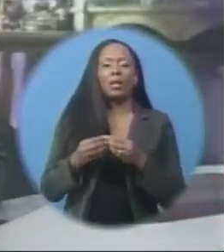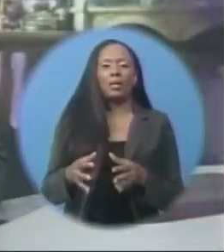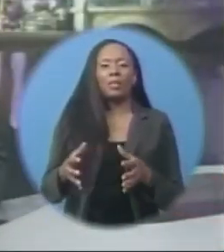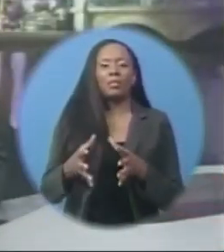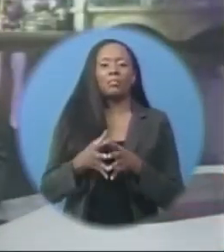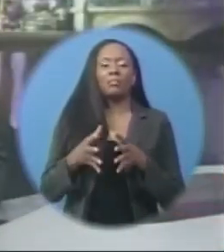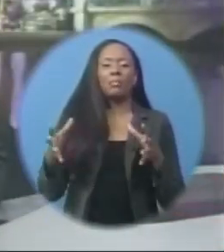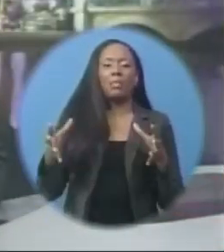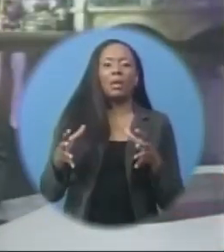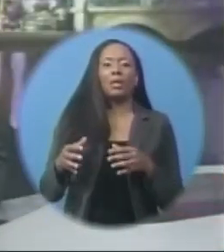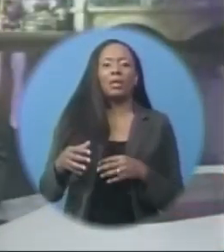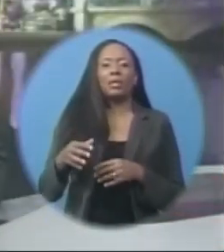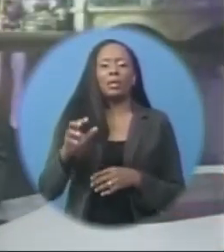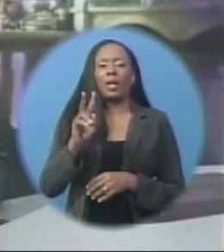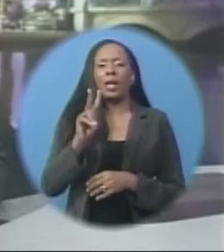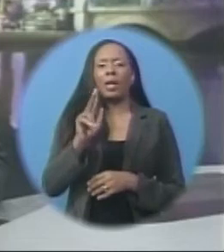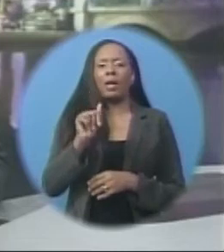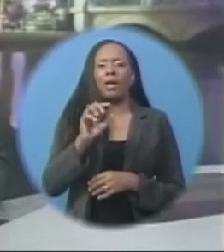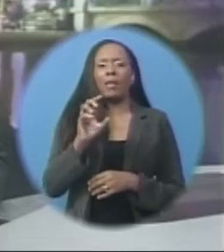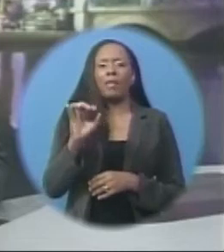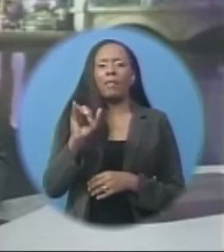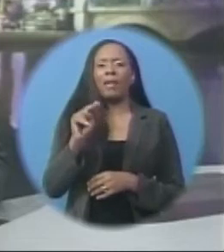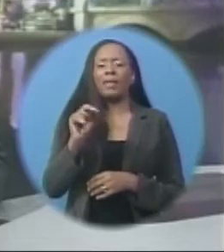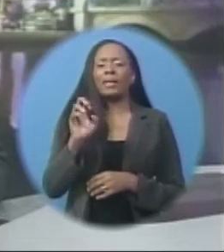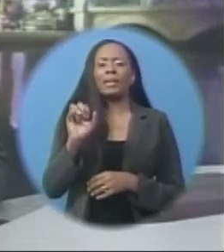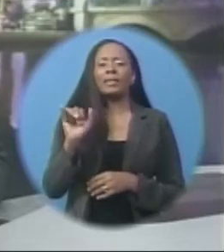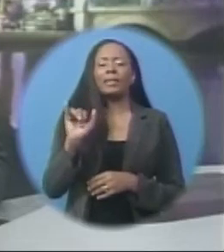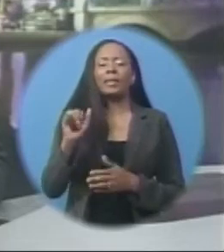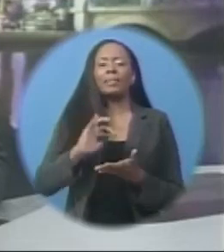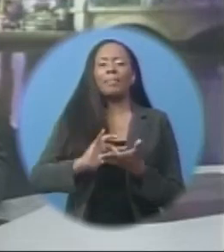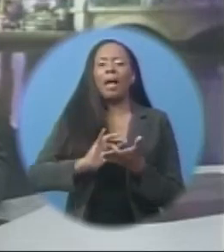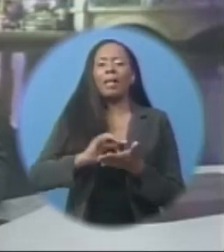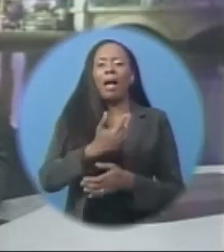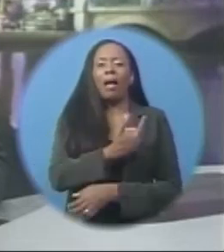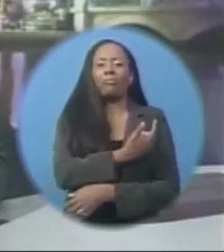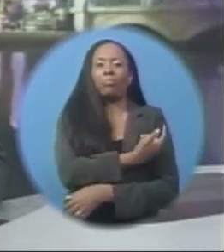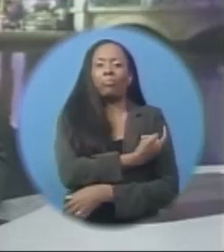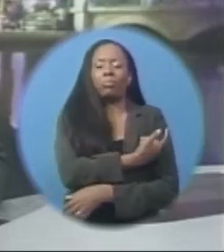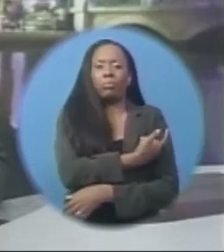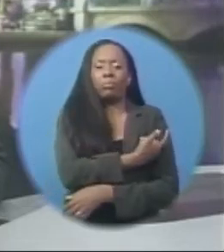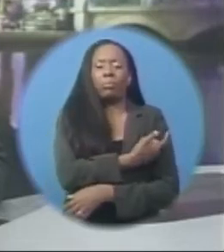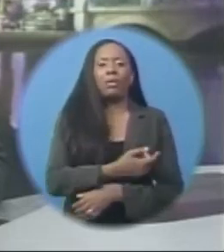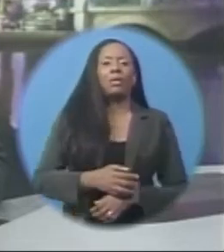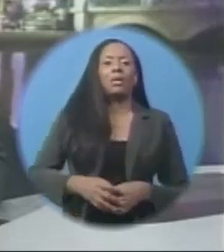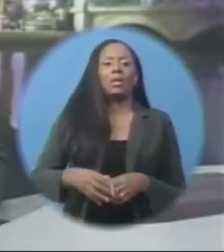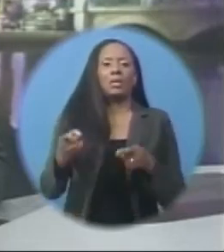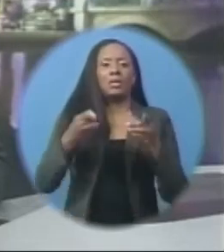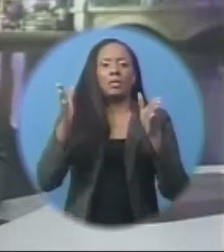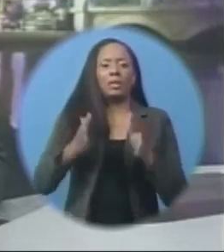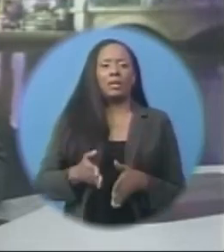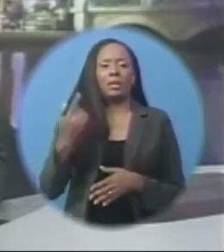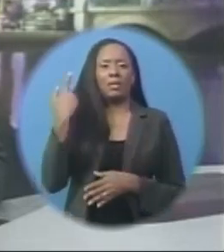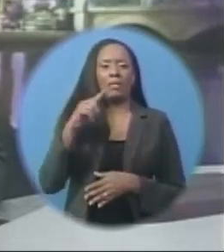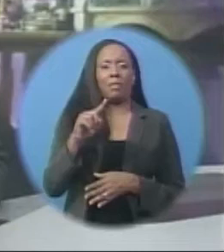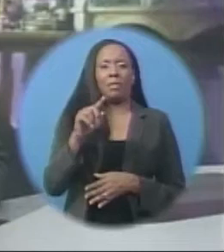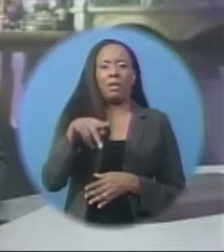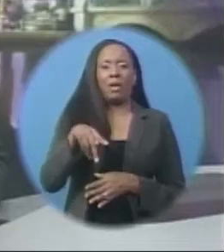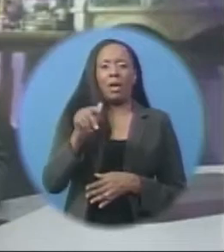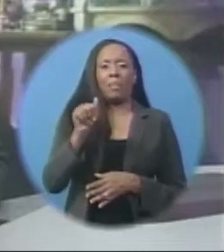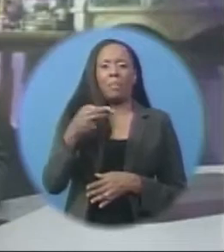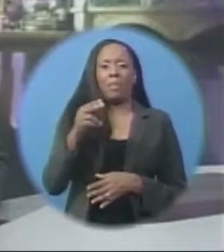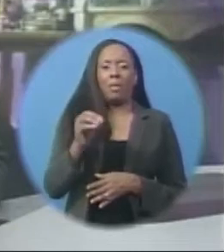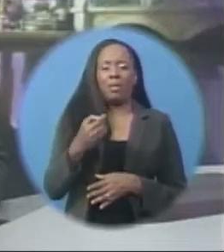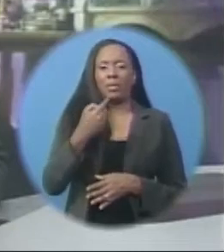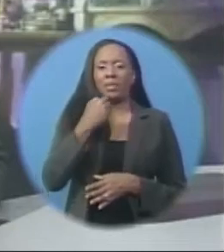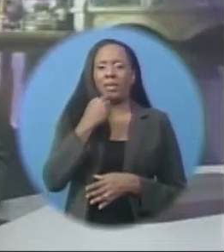of its vaccines in the aftermath of Hurricane Maria According to the director of the Pan American Health Organization, Dr. Carissa Etienne The vaccines were